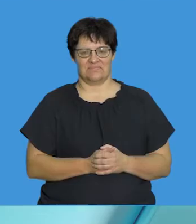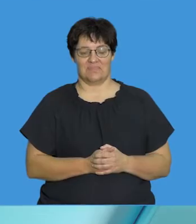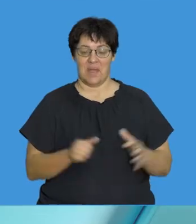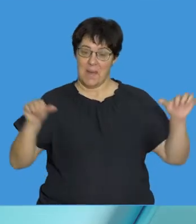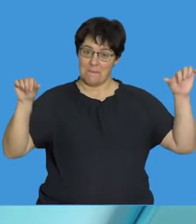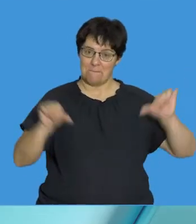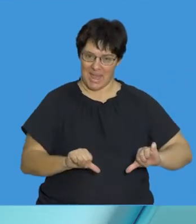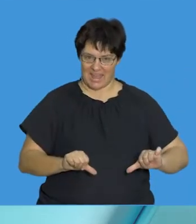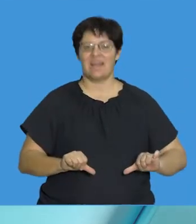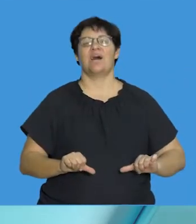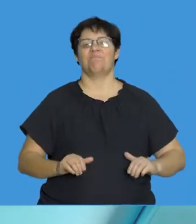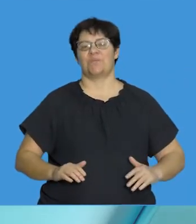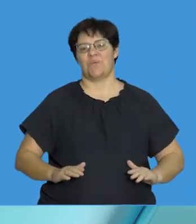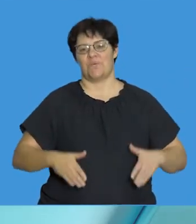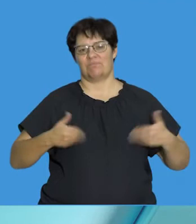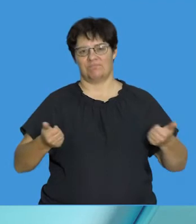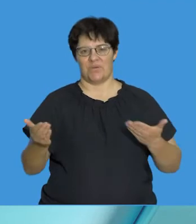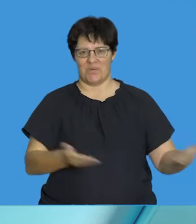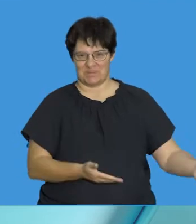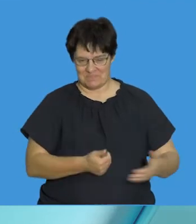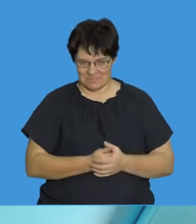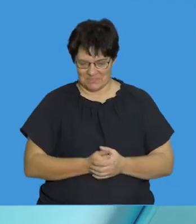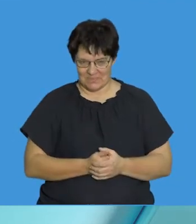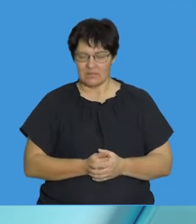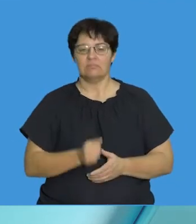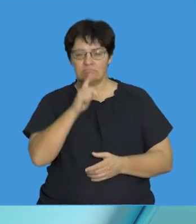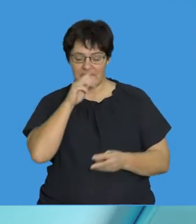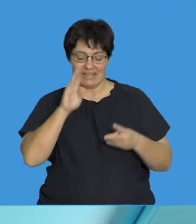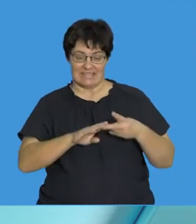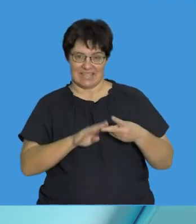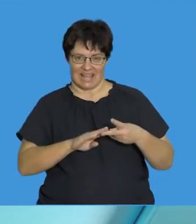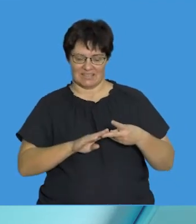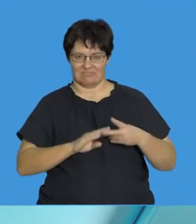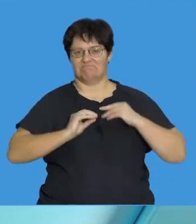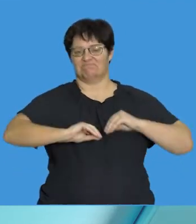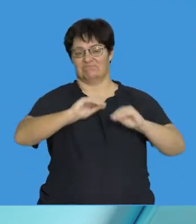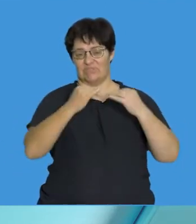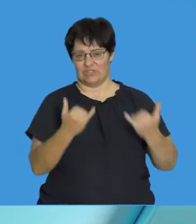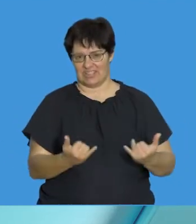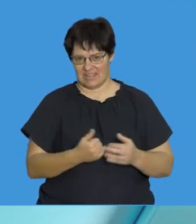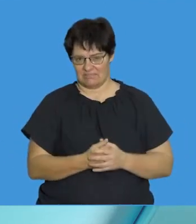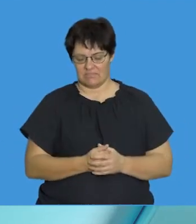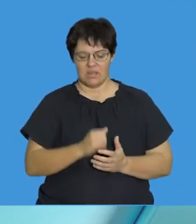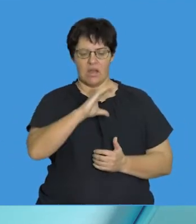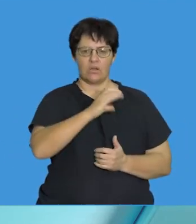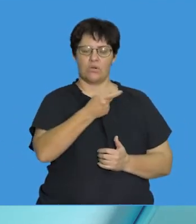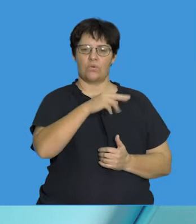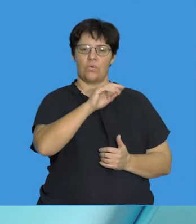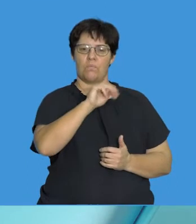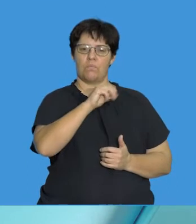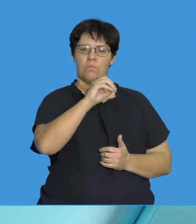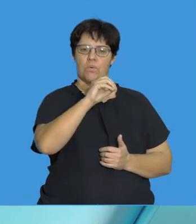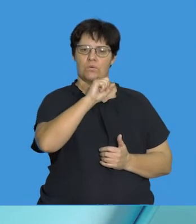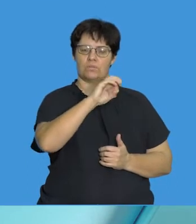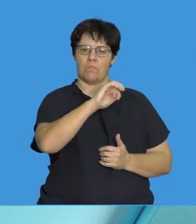Welcome back, Life Science Learners, to our second installment for today. We've looked at the process of what chromosomal mutations are. A